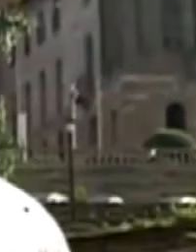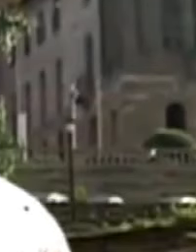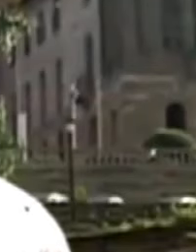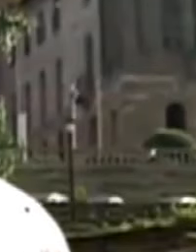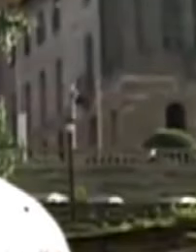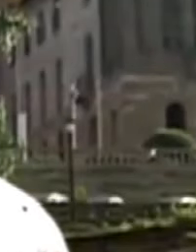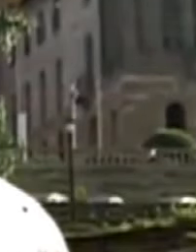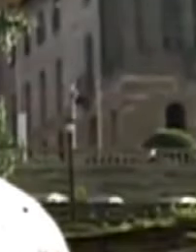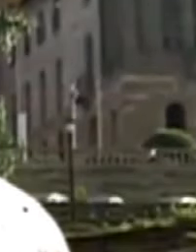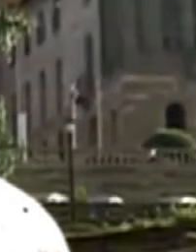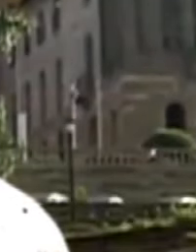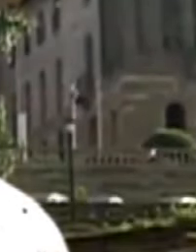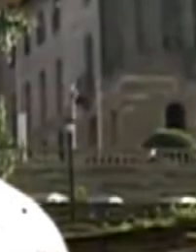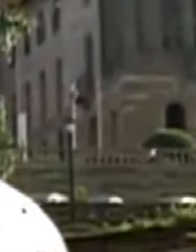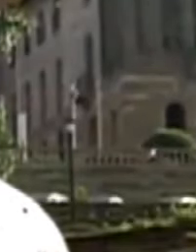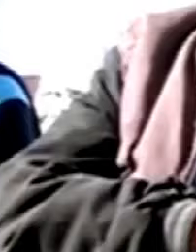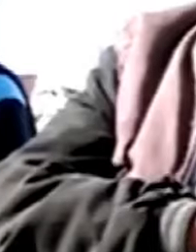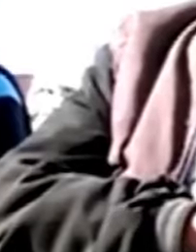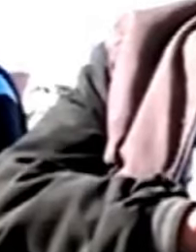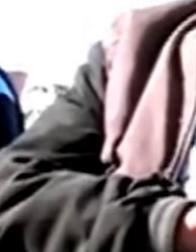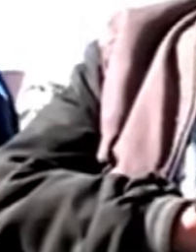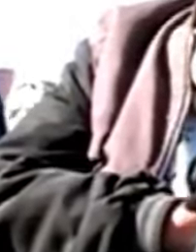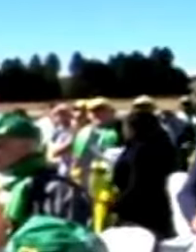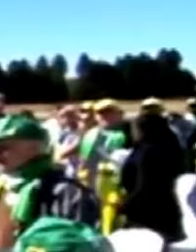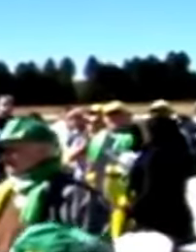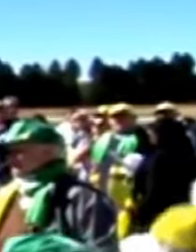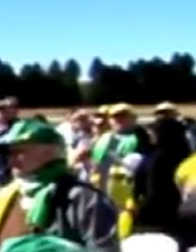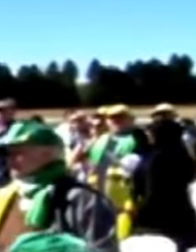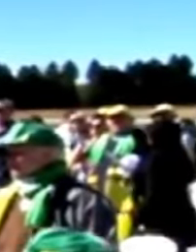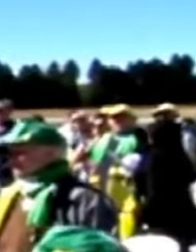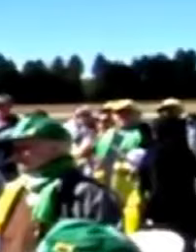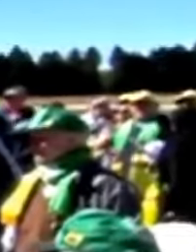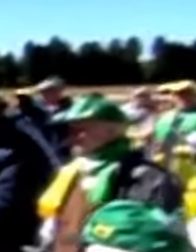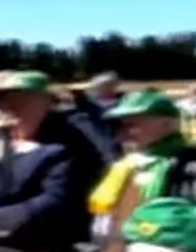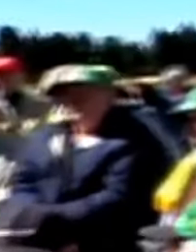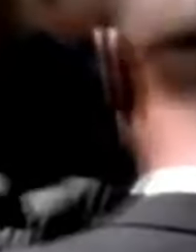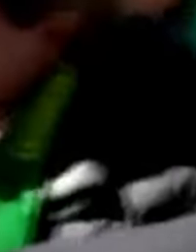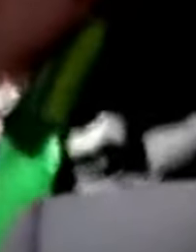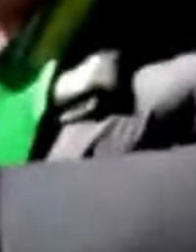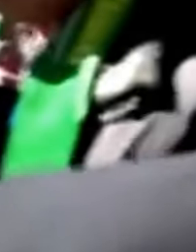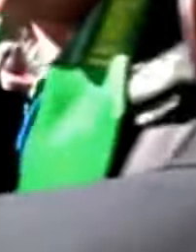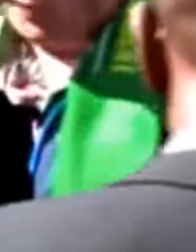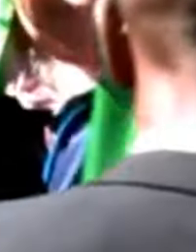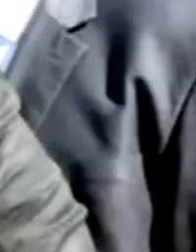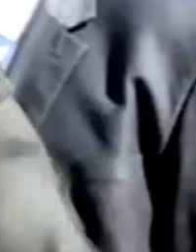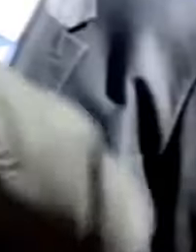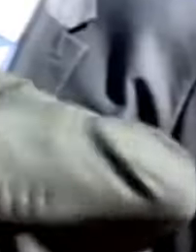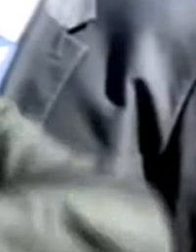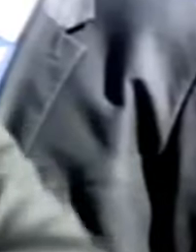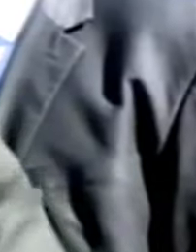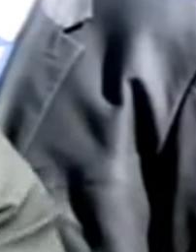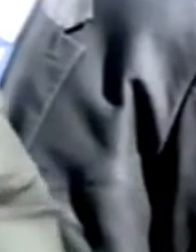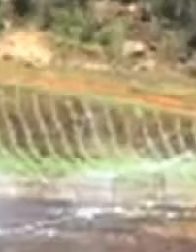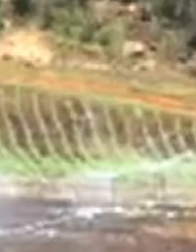For reasons of political expedience, this attempt is driven by opportunism and it's bound to further